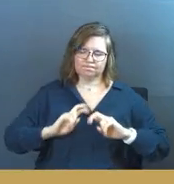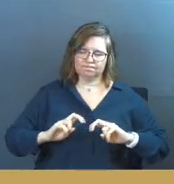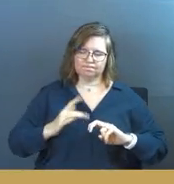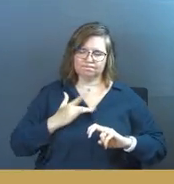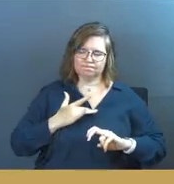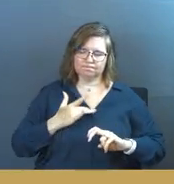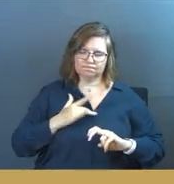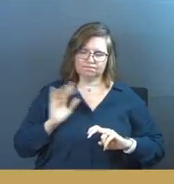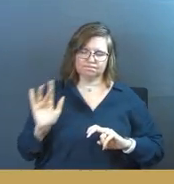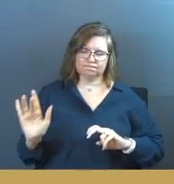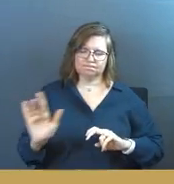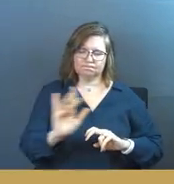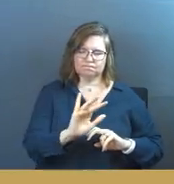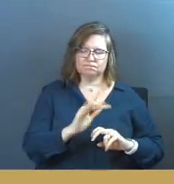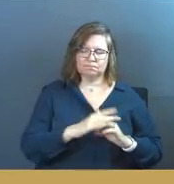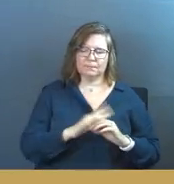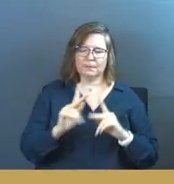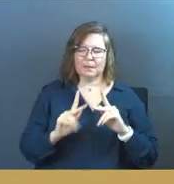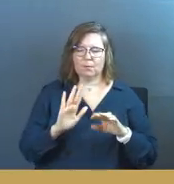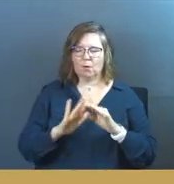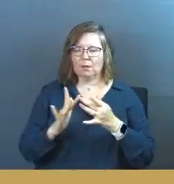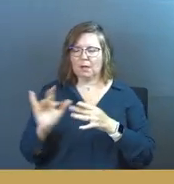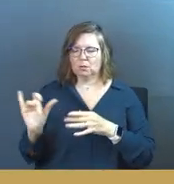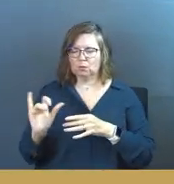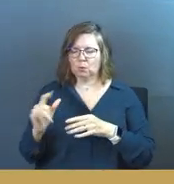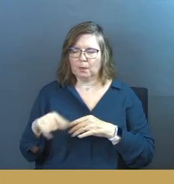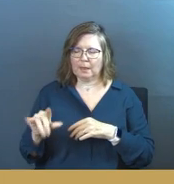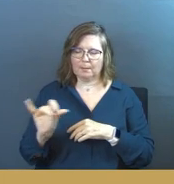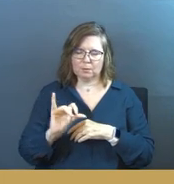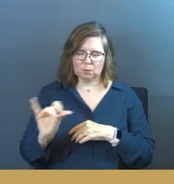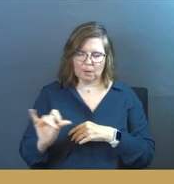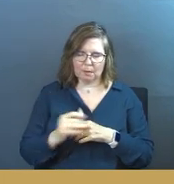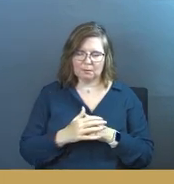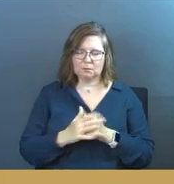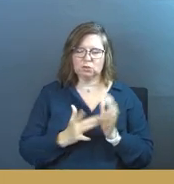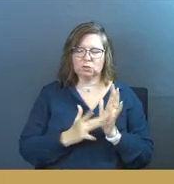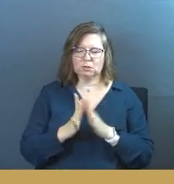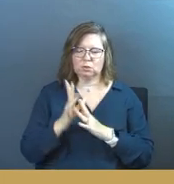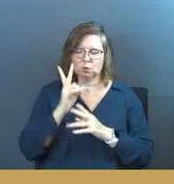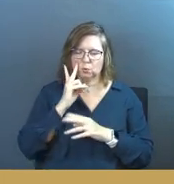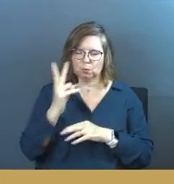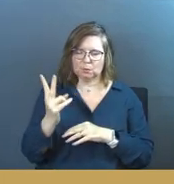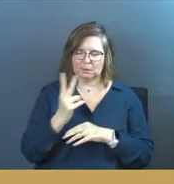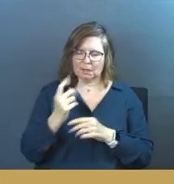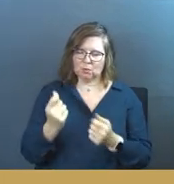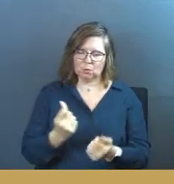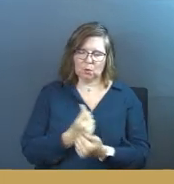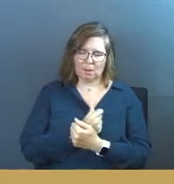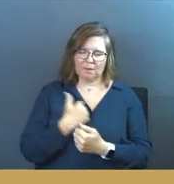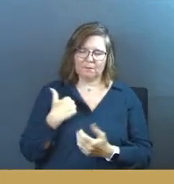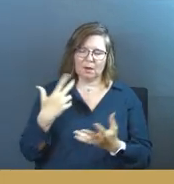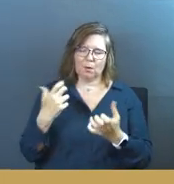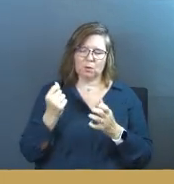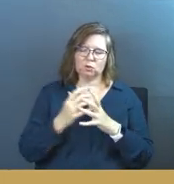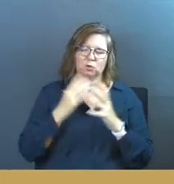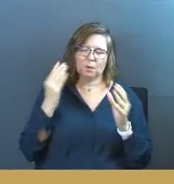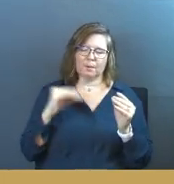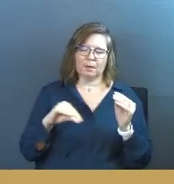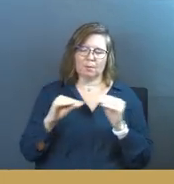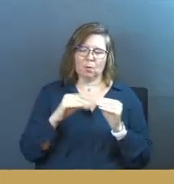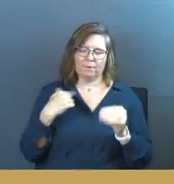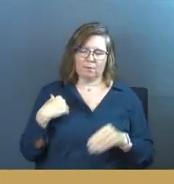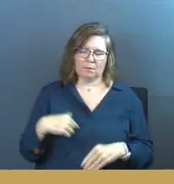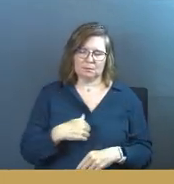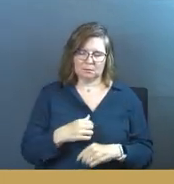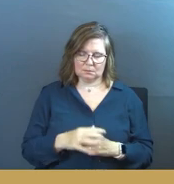people, God, gathered here today. Even the folks online, God, with them as well. Jesus, you see us and you love us, God, and you want so much more